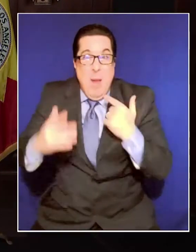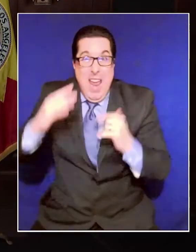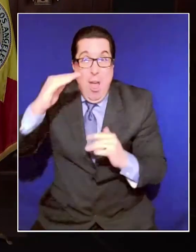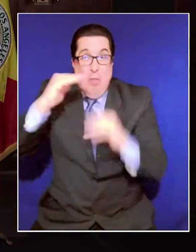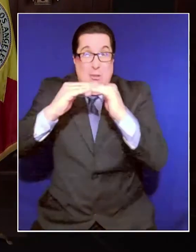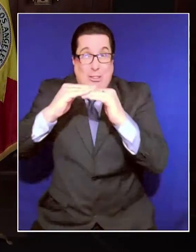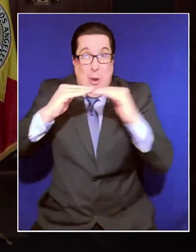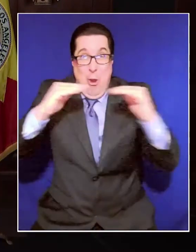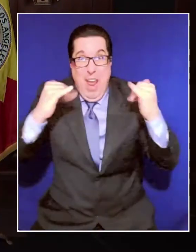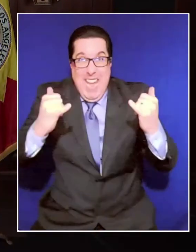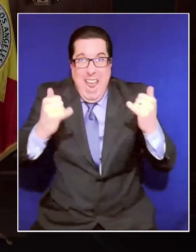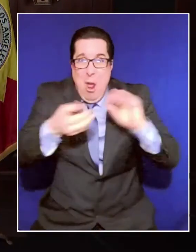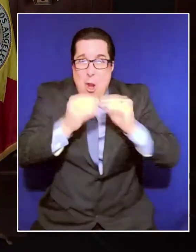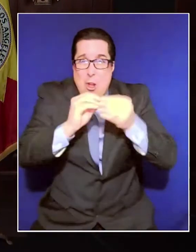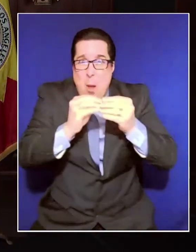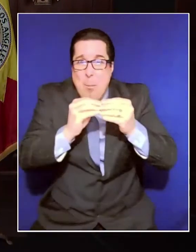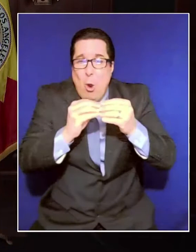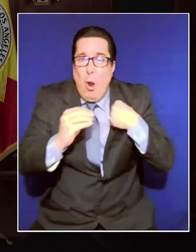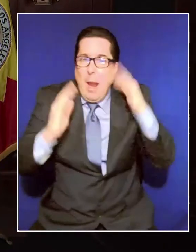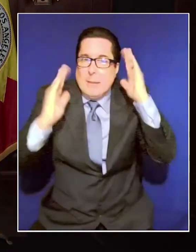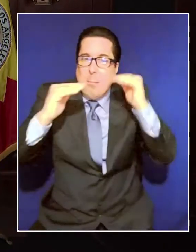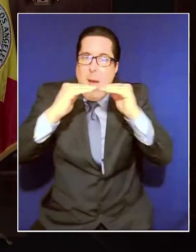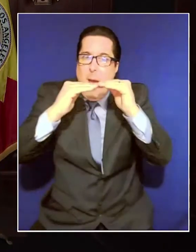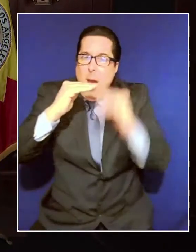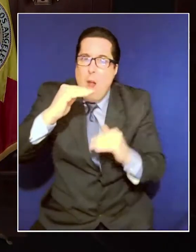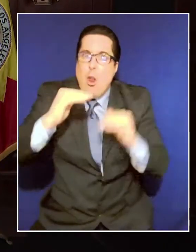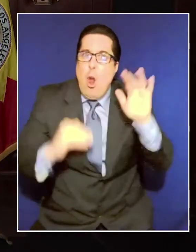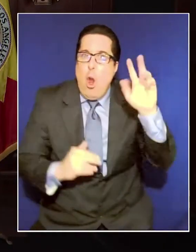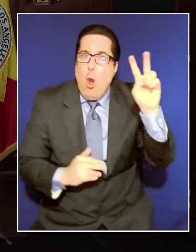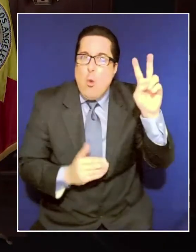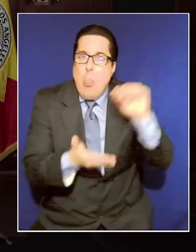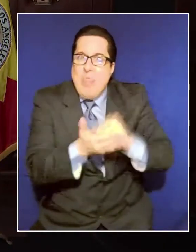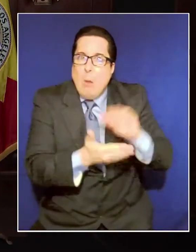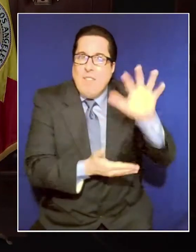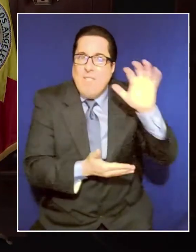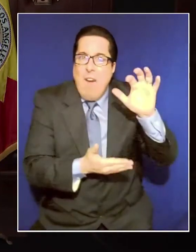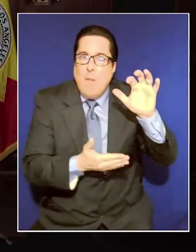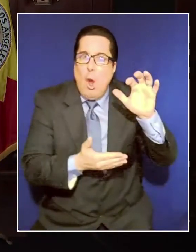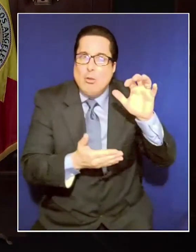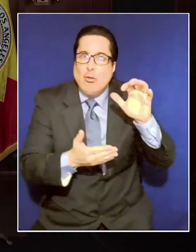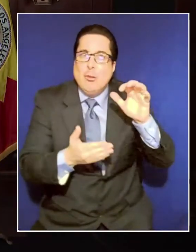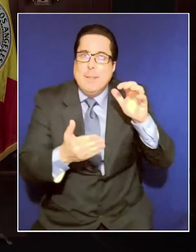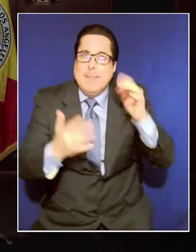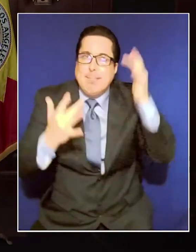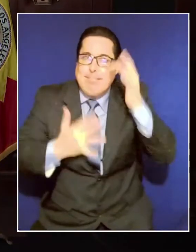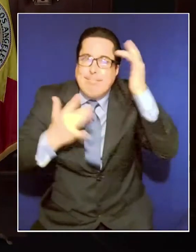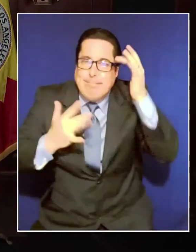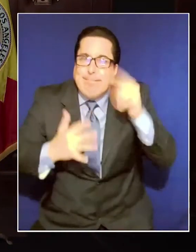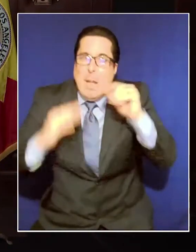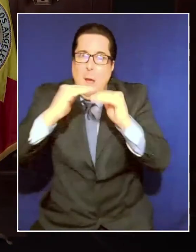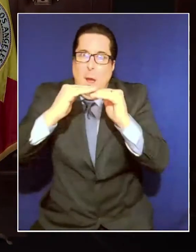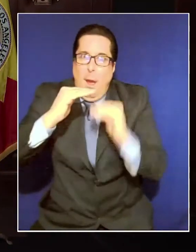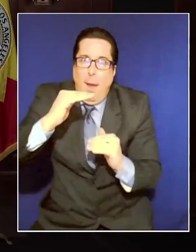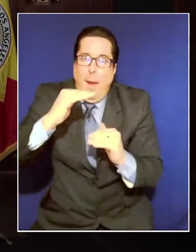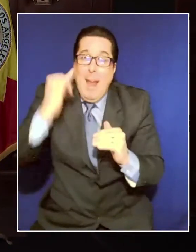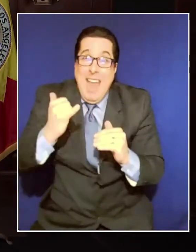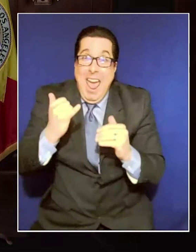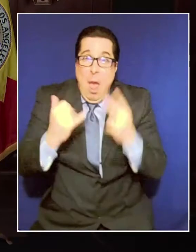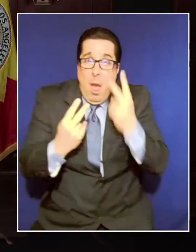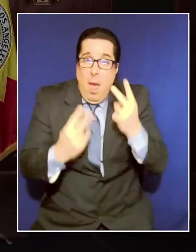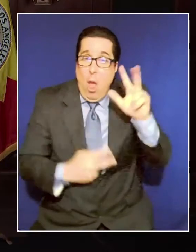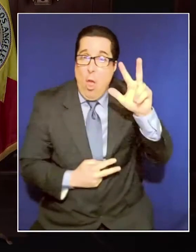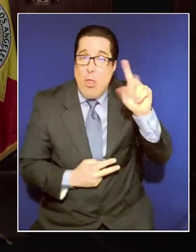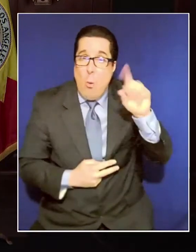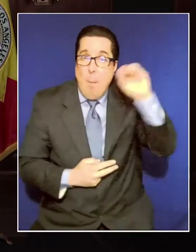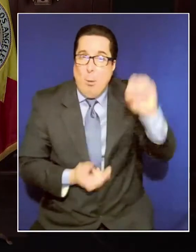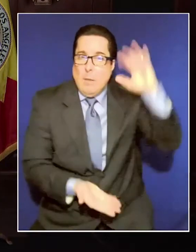of over 25, under 2,500 cases a day. We've seen new cases drop by 31 percent over just the last